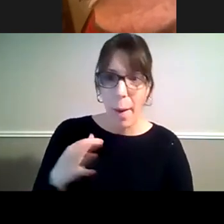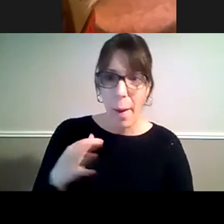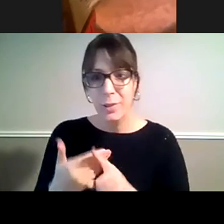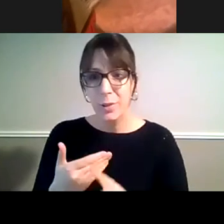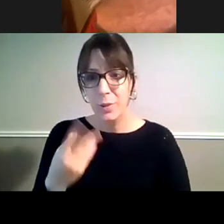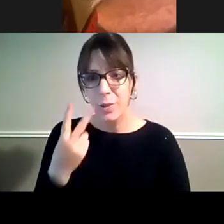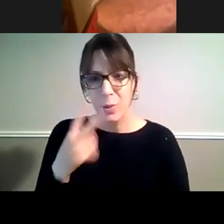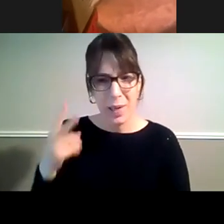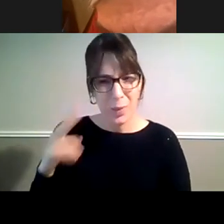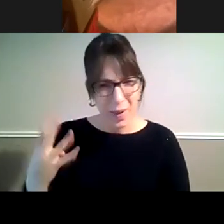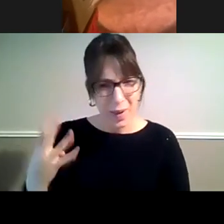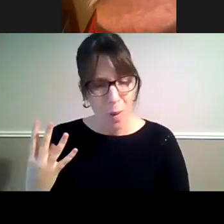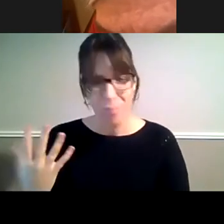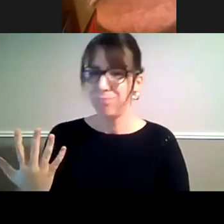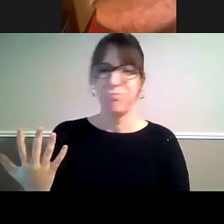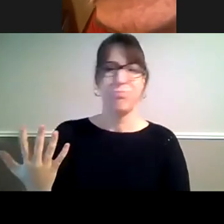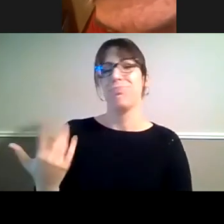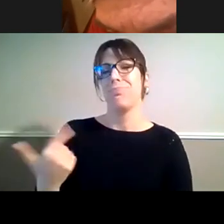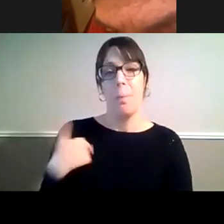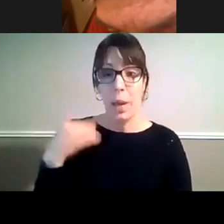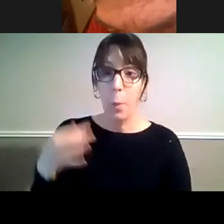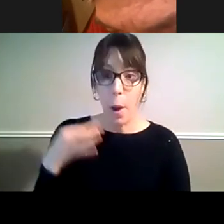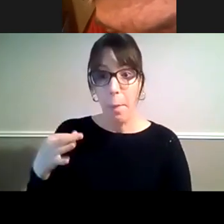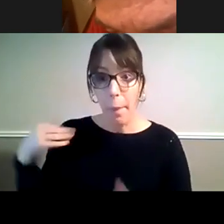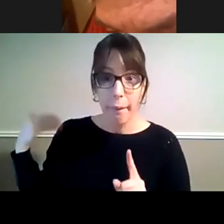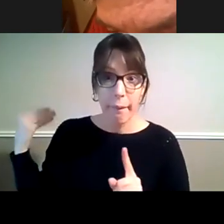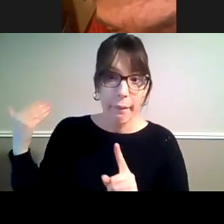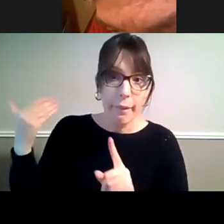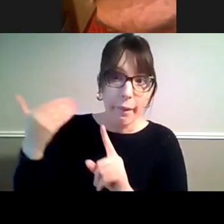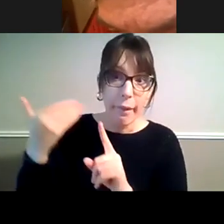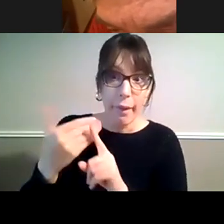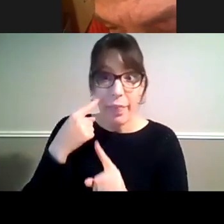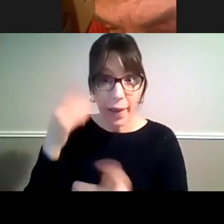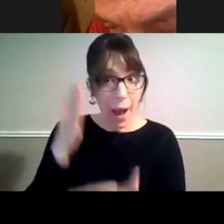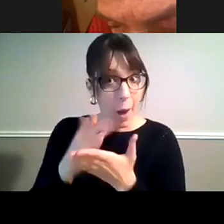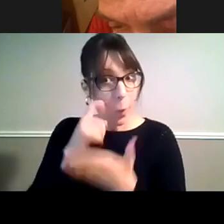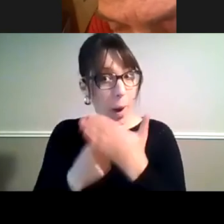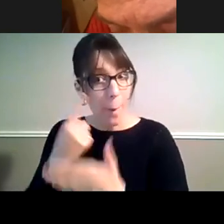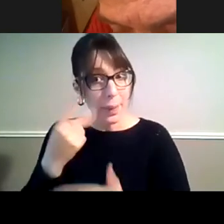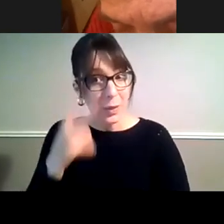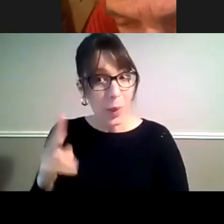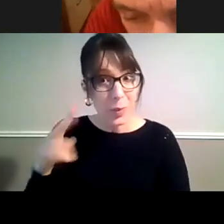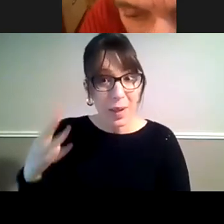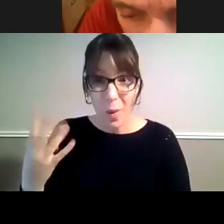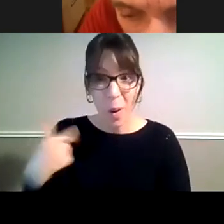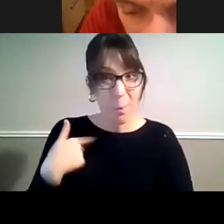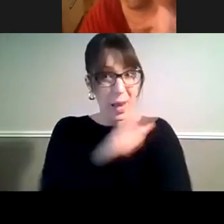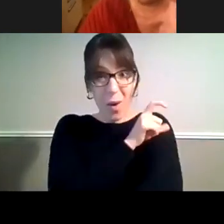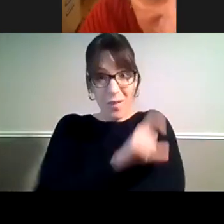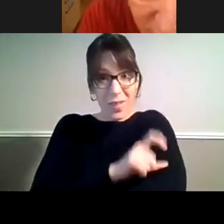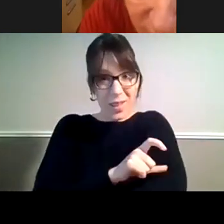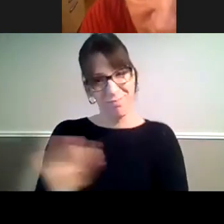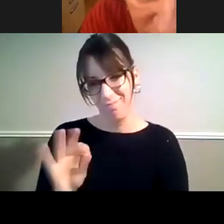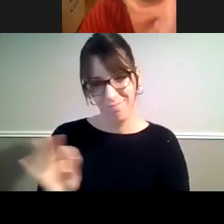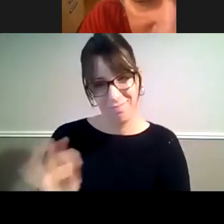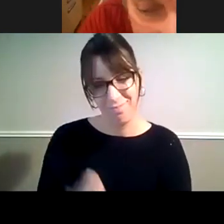sorry, I've waited so long, I really don't know whether it's going to happen in 2024. I don't have that confidence. And that's